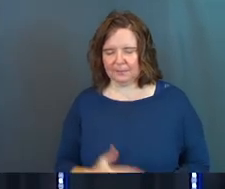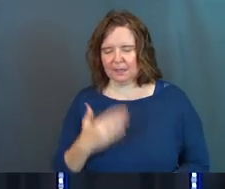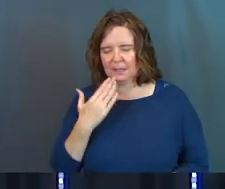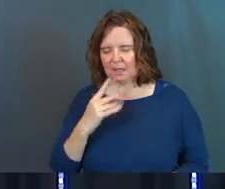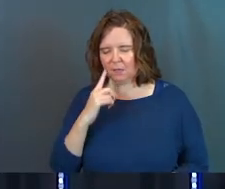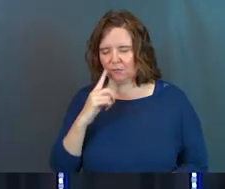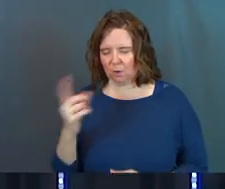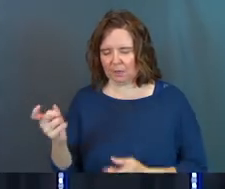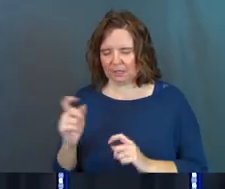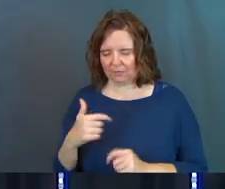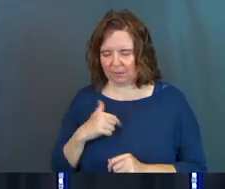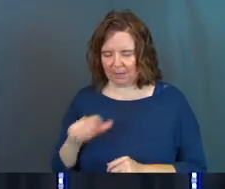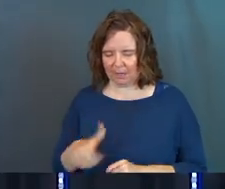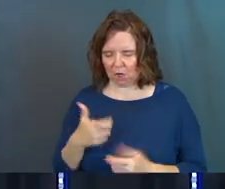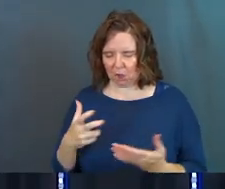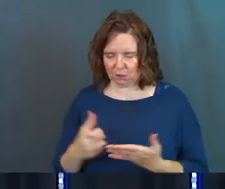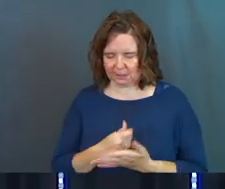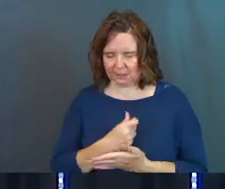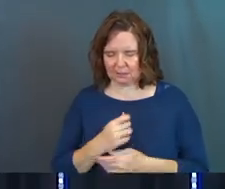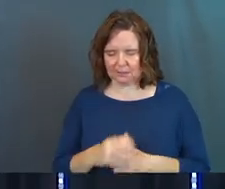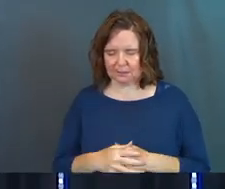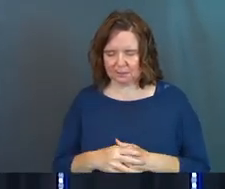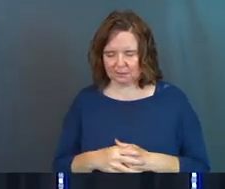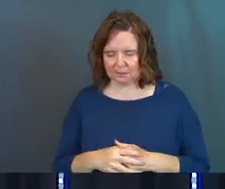Thank you for giving me another chance.